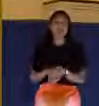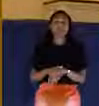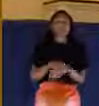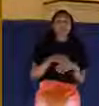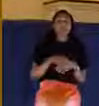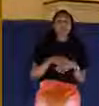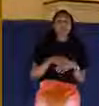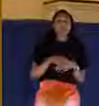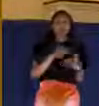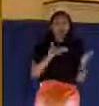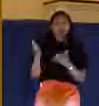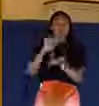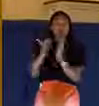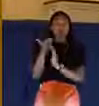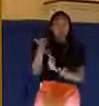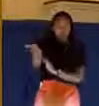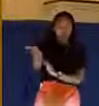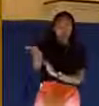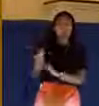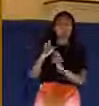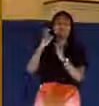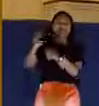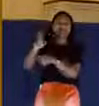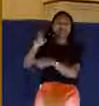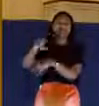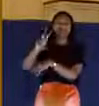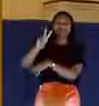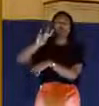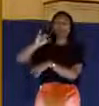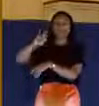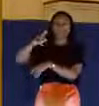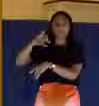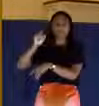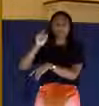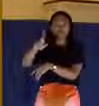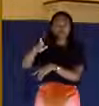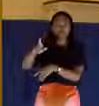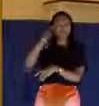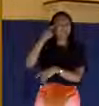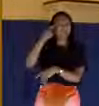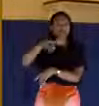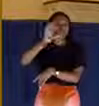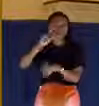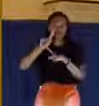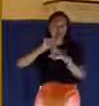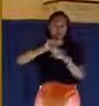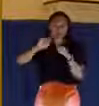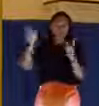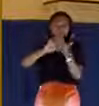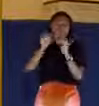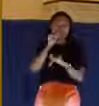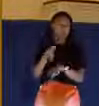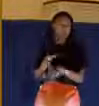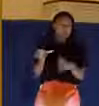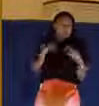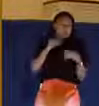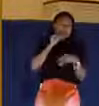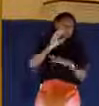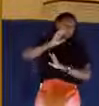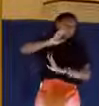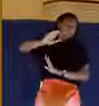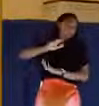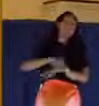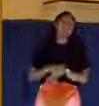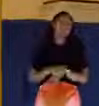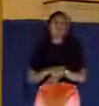drink wine mingled with myrrh, but he received it not. And when they had crucified him, they parted his garments, casting lots upon